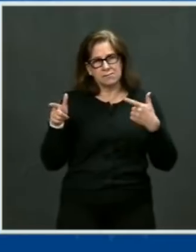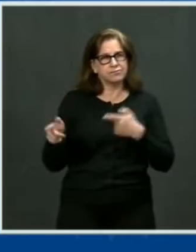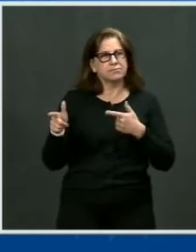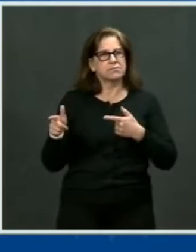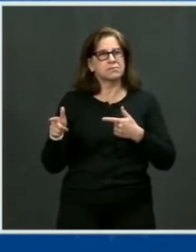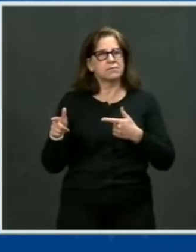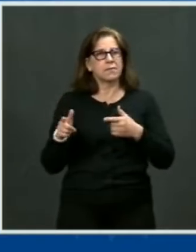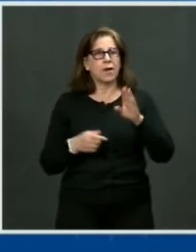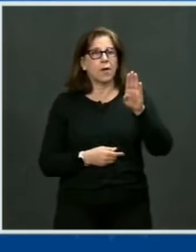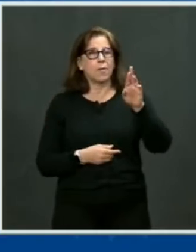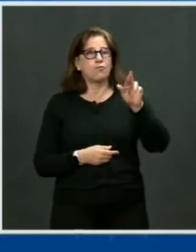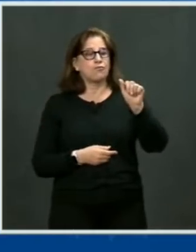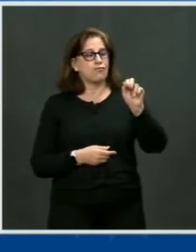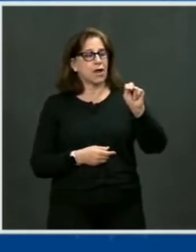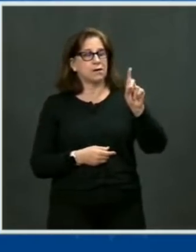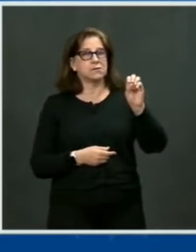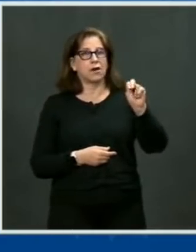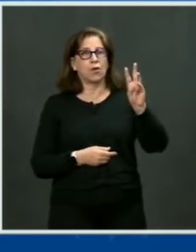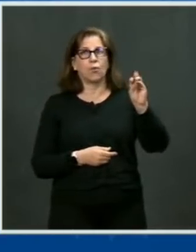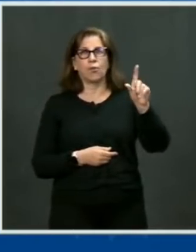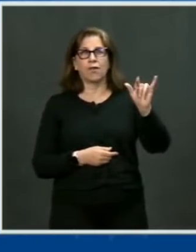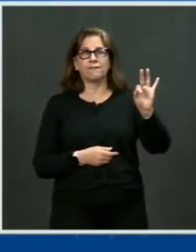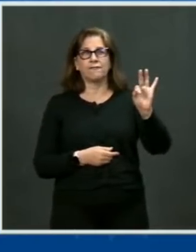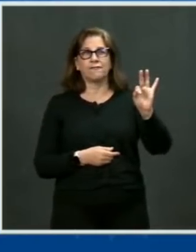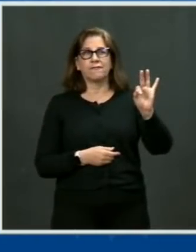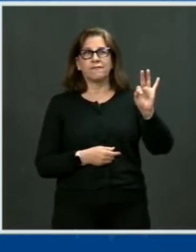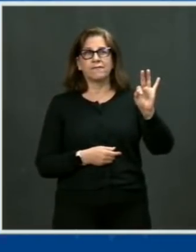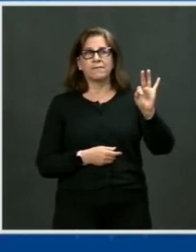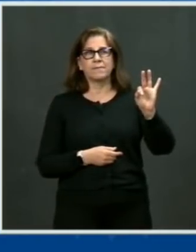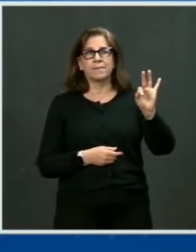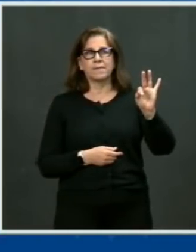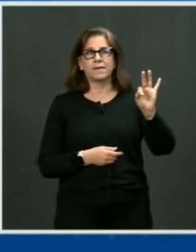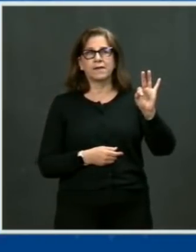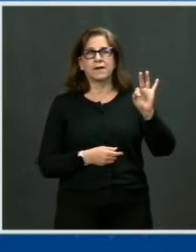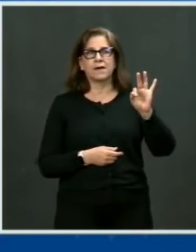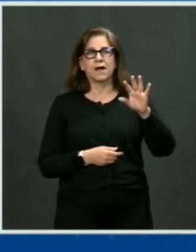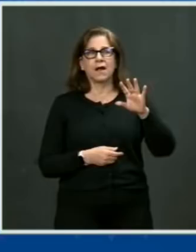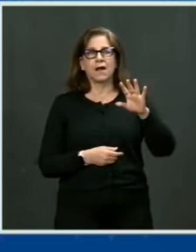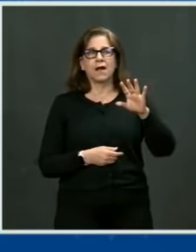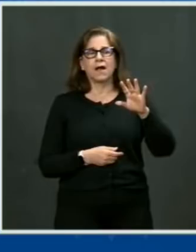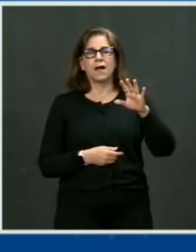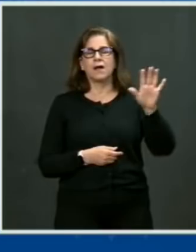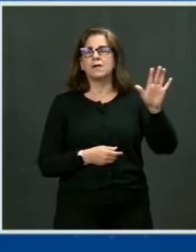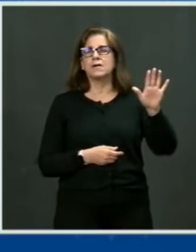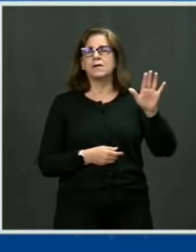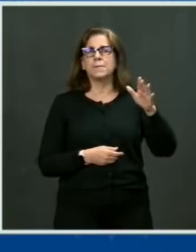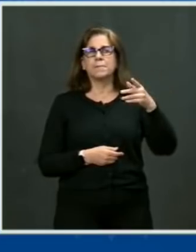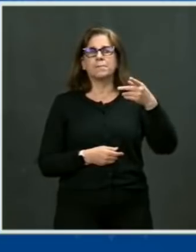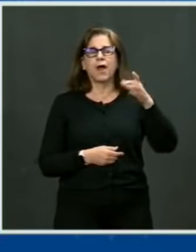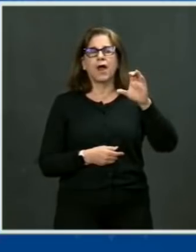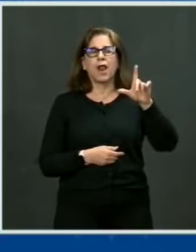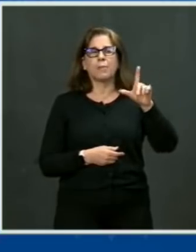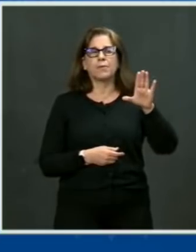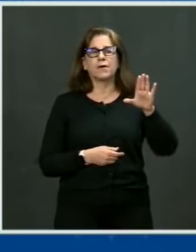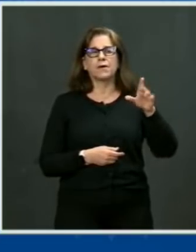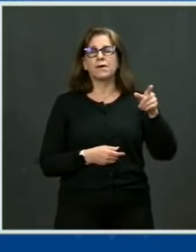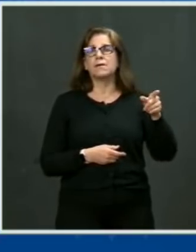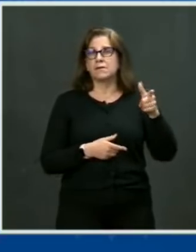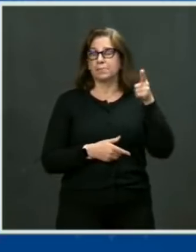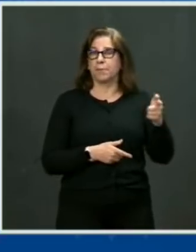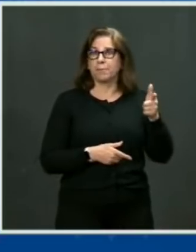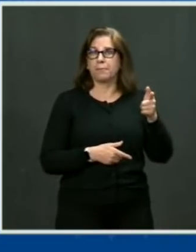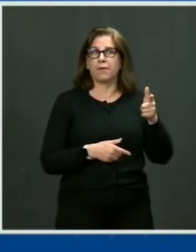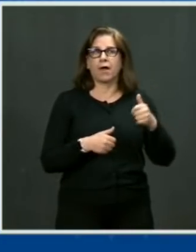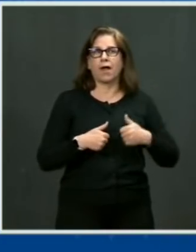the shooting at the impulse at the Pulse Club nightclub. He survived, but his two best